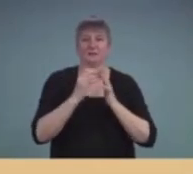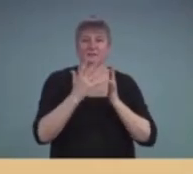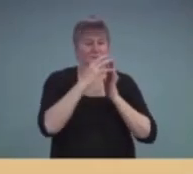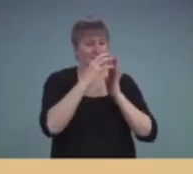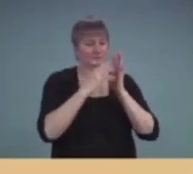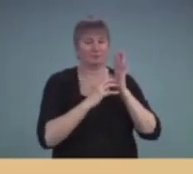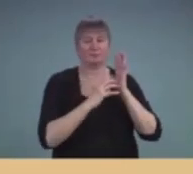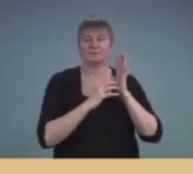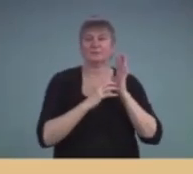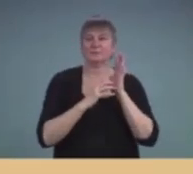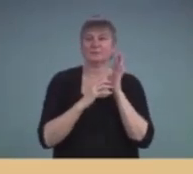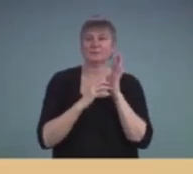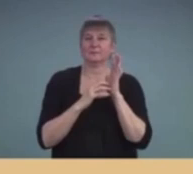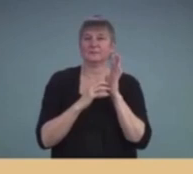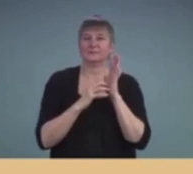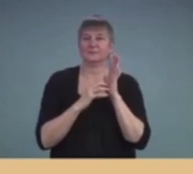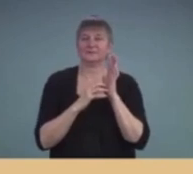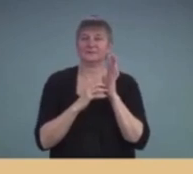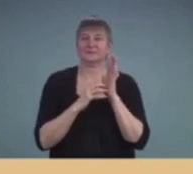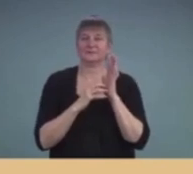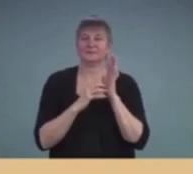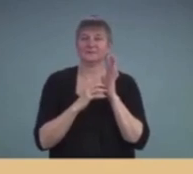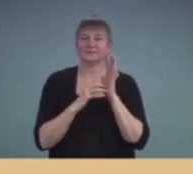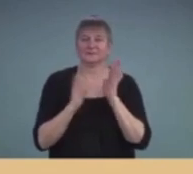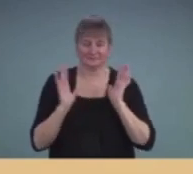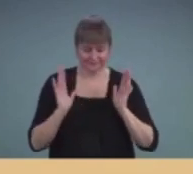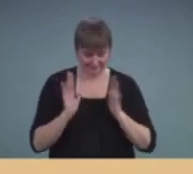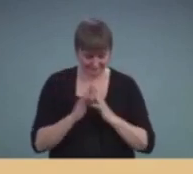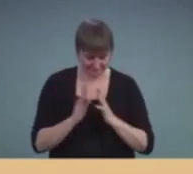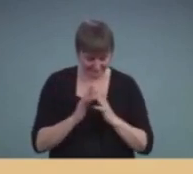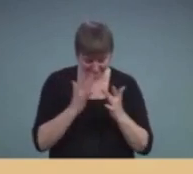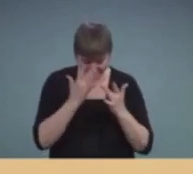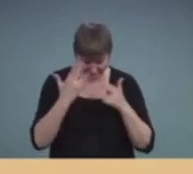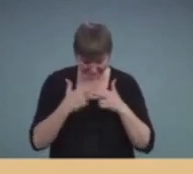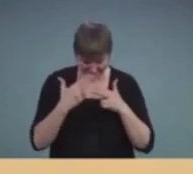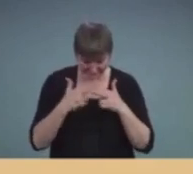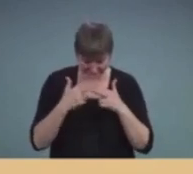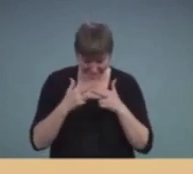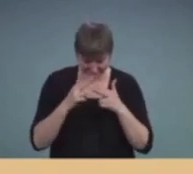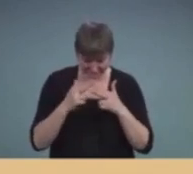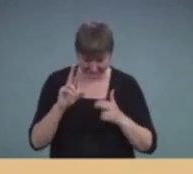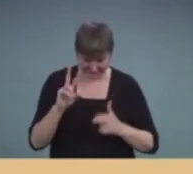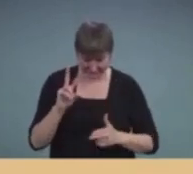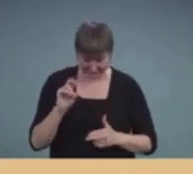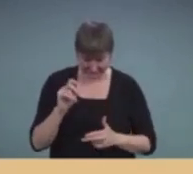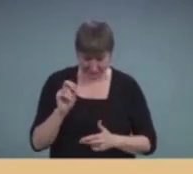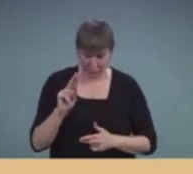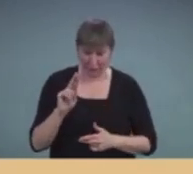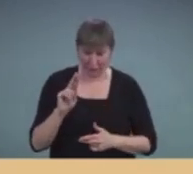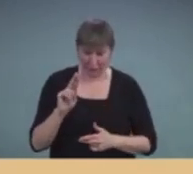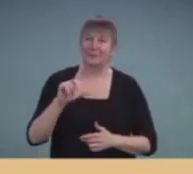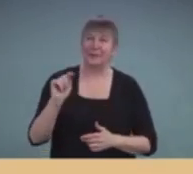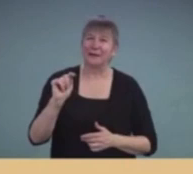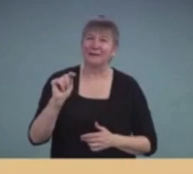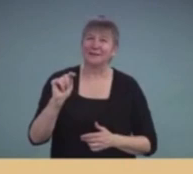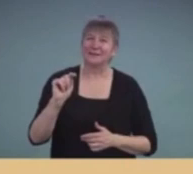oh, I'm blanking on her name. Vanderbilt is the lead author.